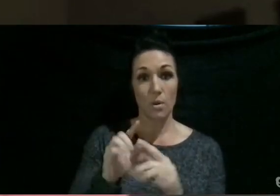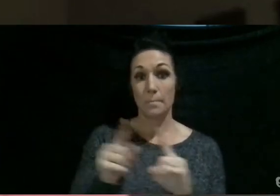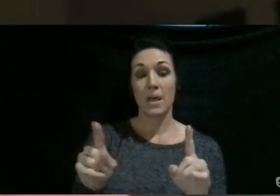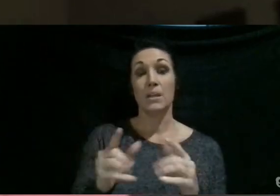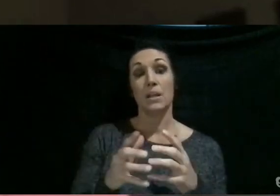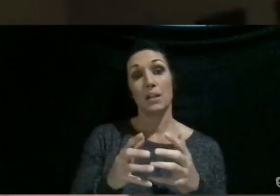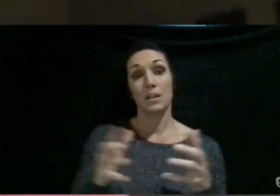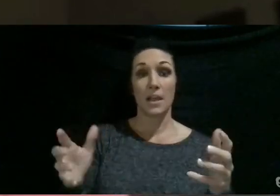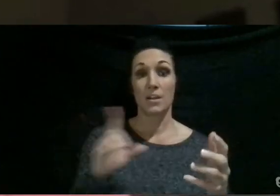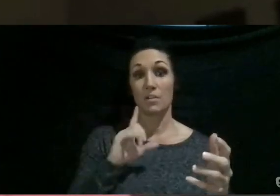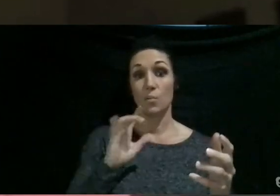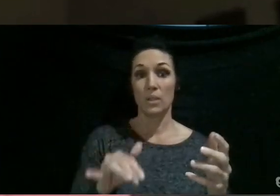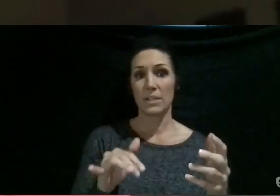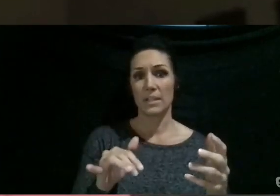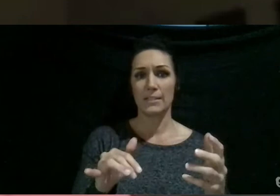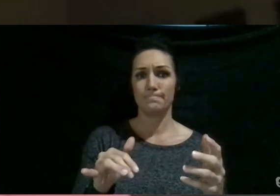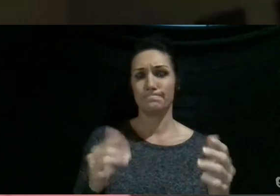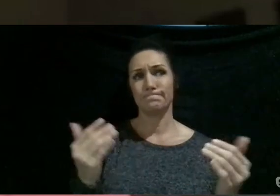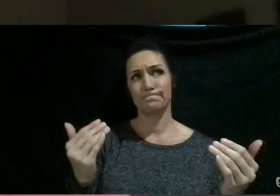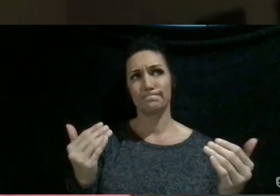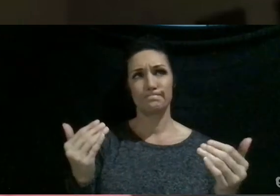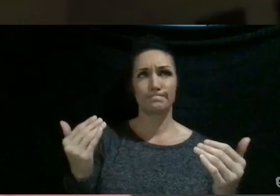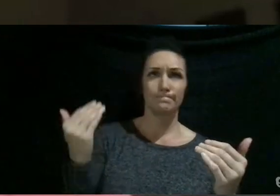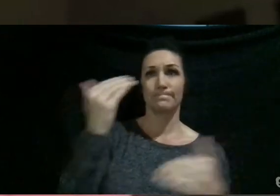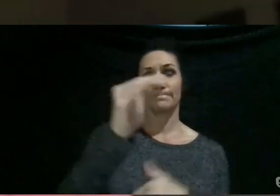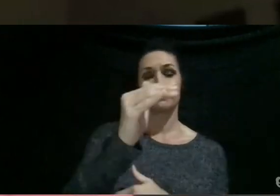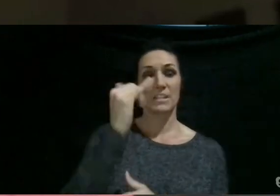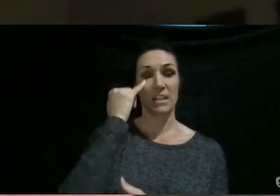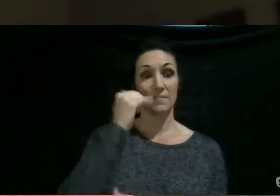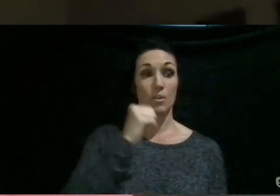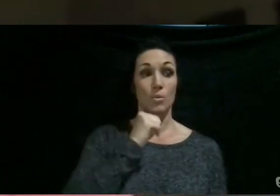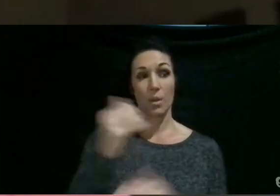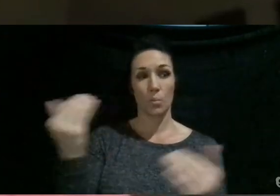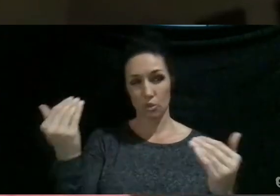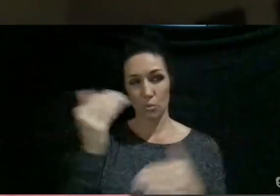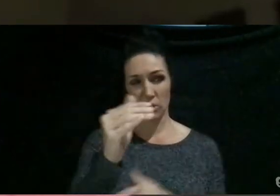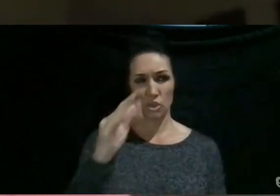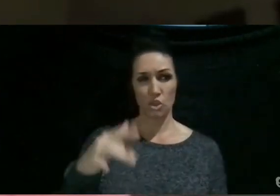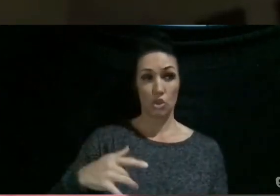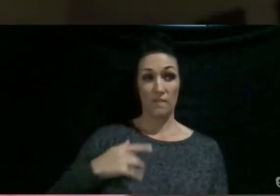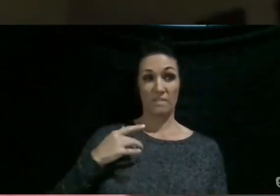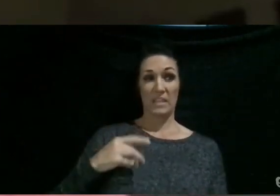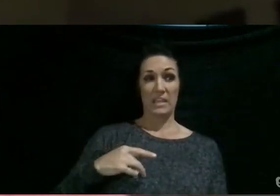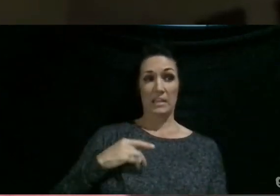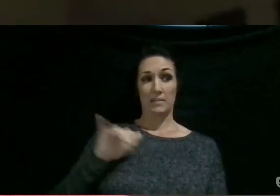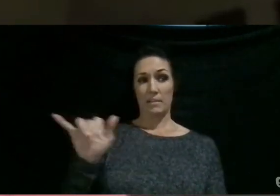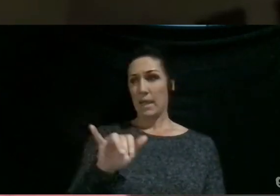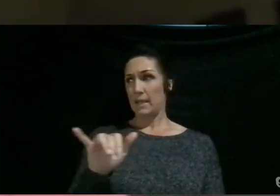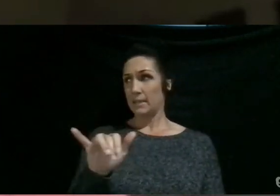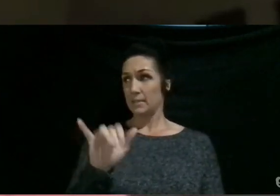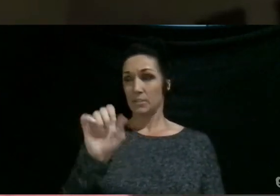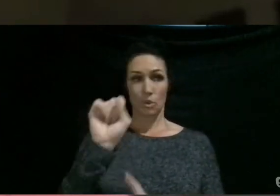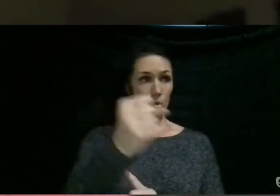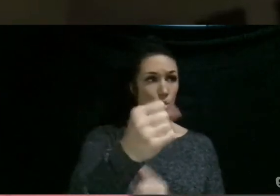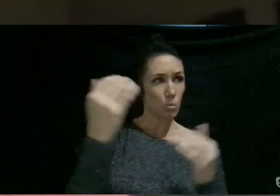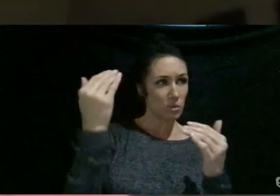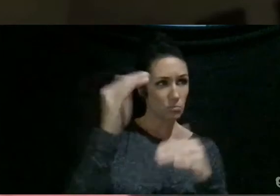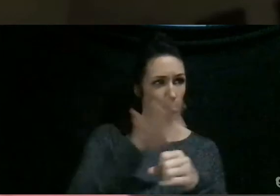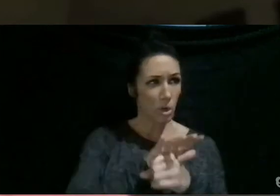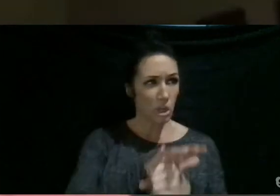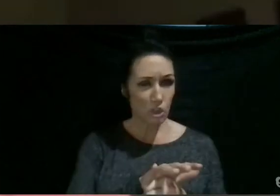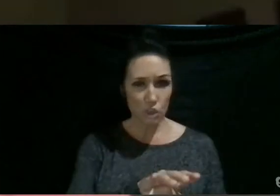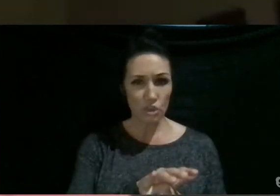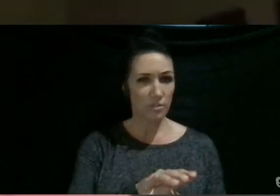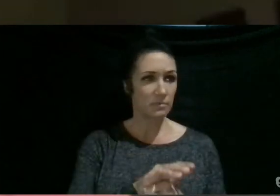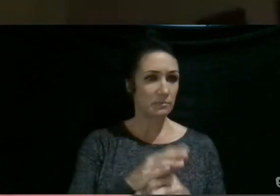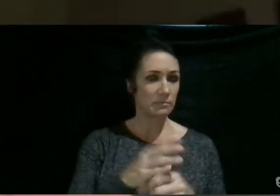lot of kind of restrictions or if not, if they're not restrictions, you feel like there are socially, just social pressures. And you don't